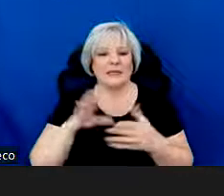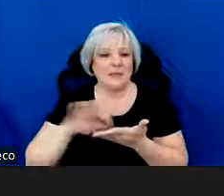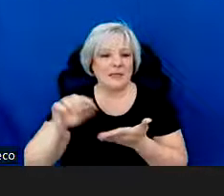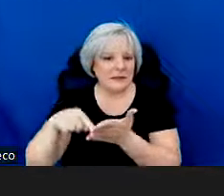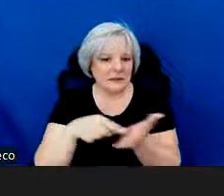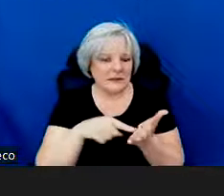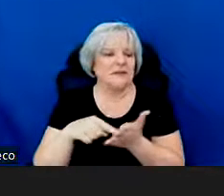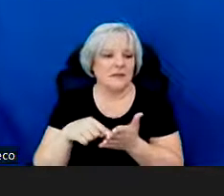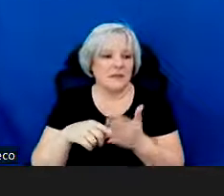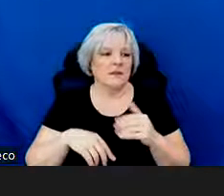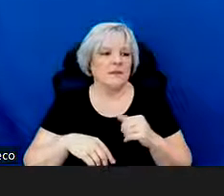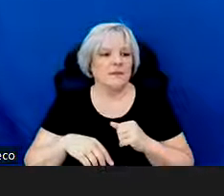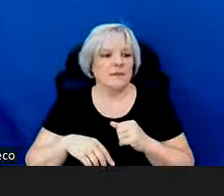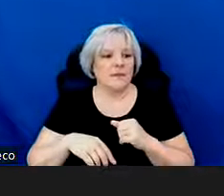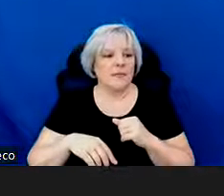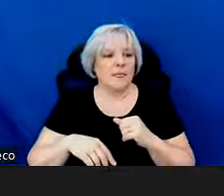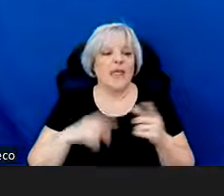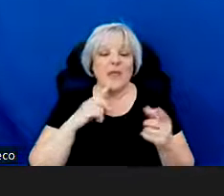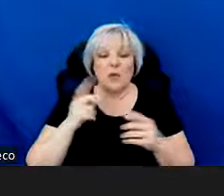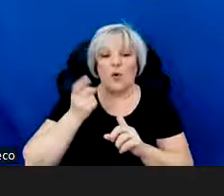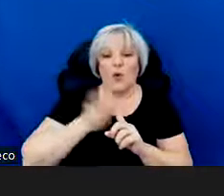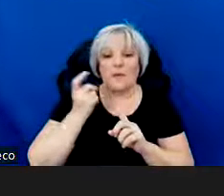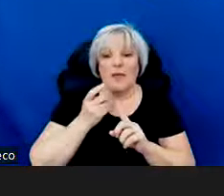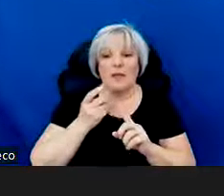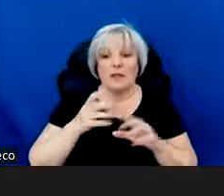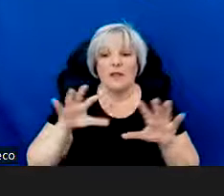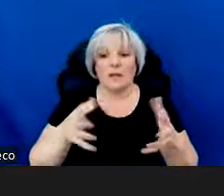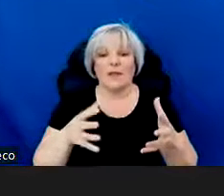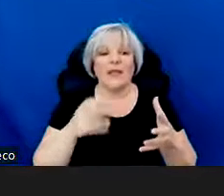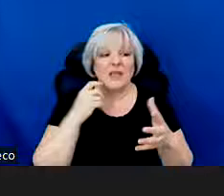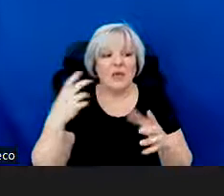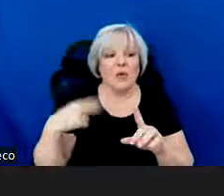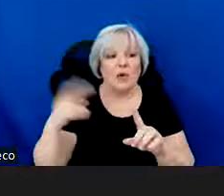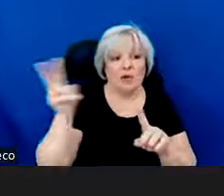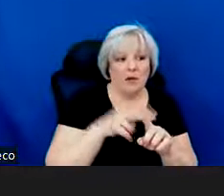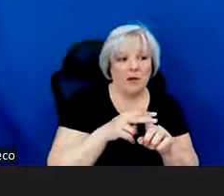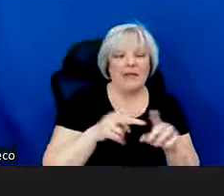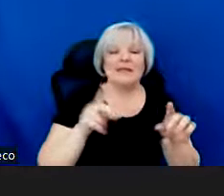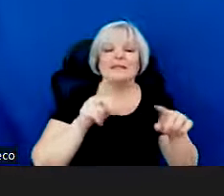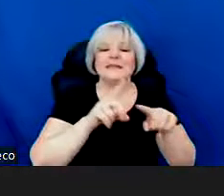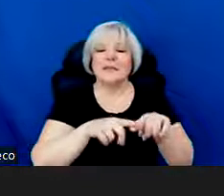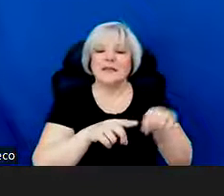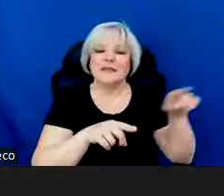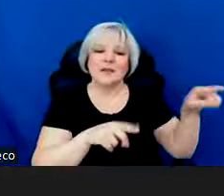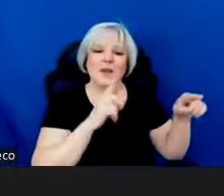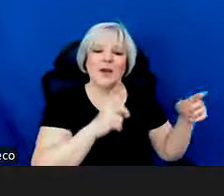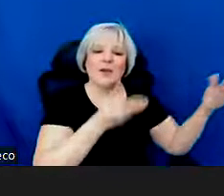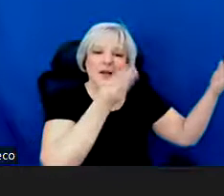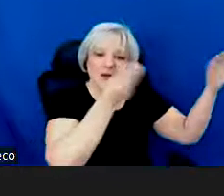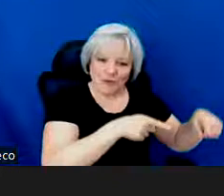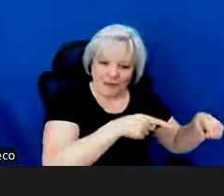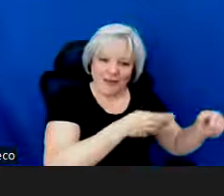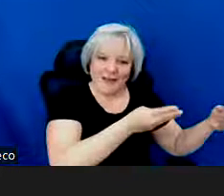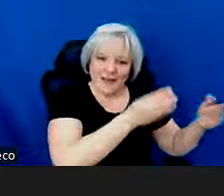This form will auto-populate with what you're able to apply for based on what you enter in the form. So you'll see here,